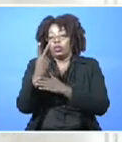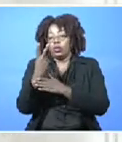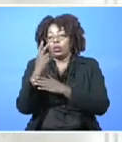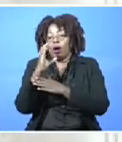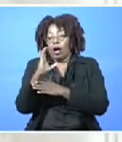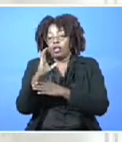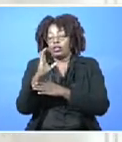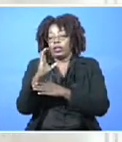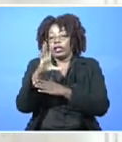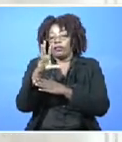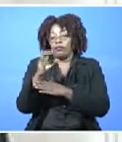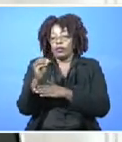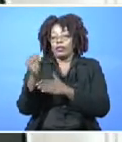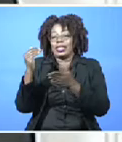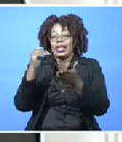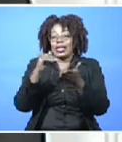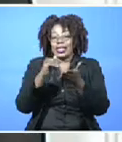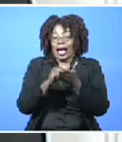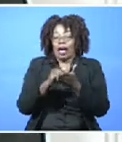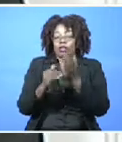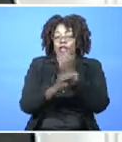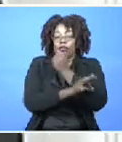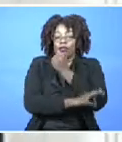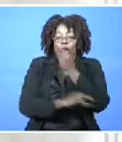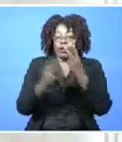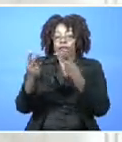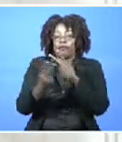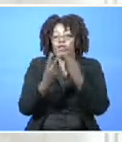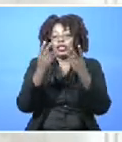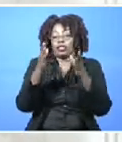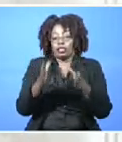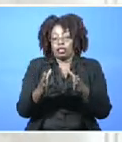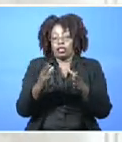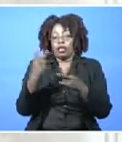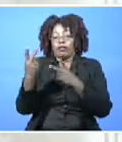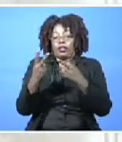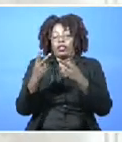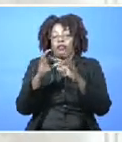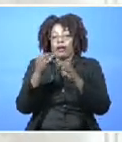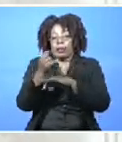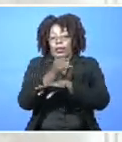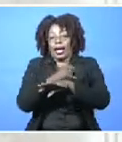250,000 foreign visitors flew into the Family Islands in 2016.